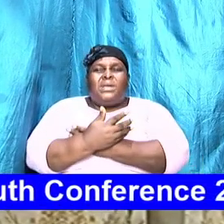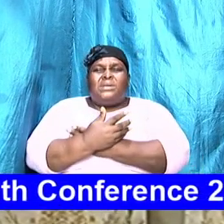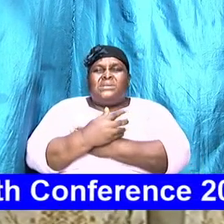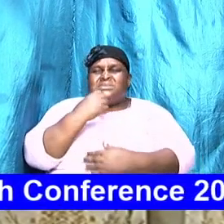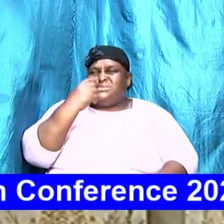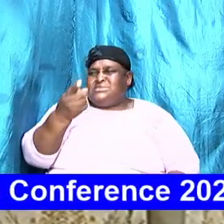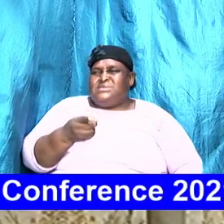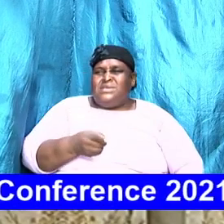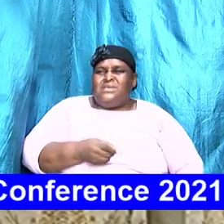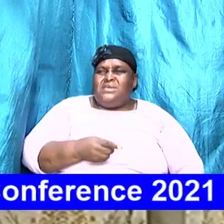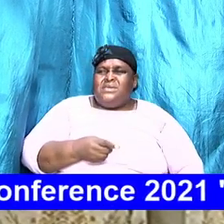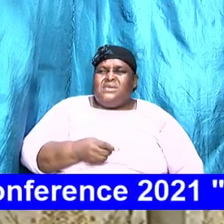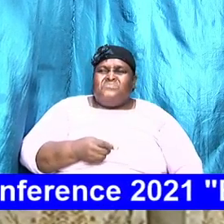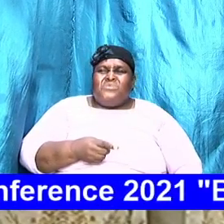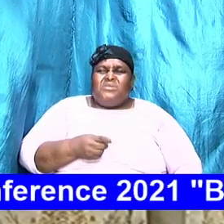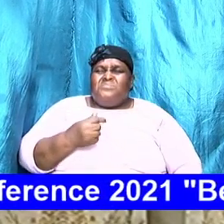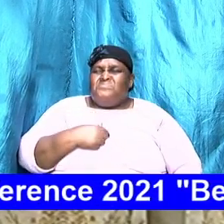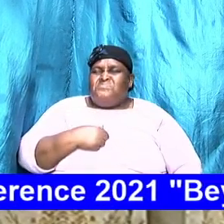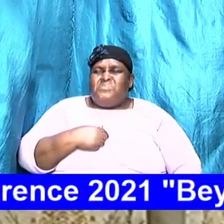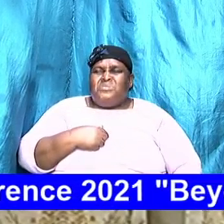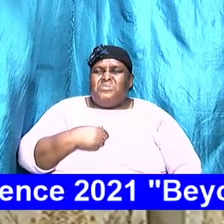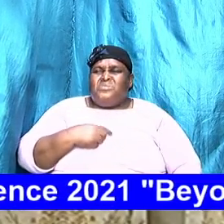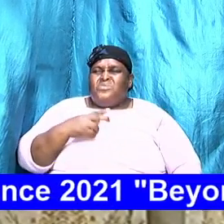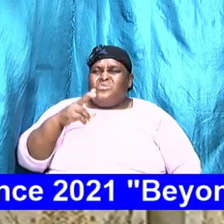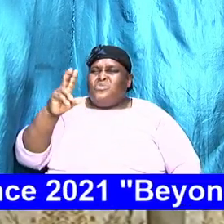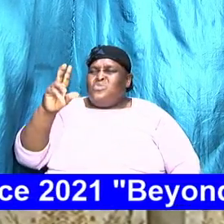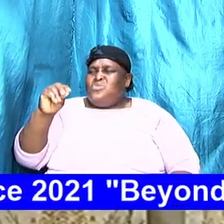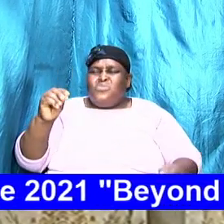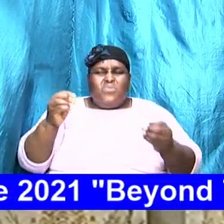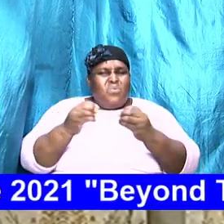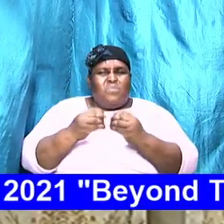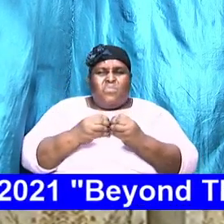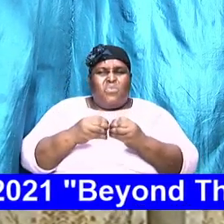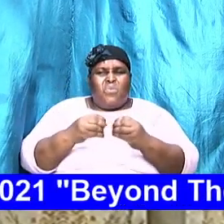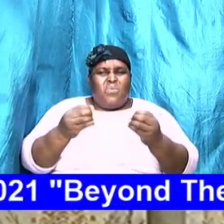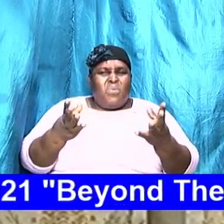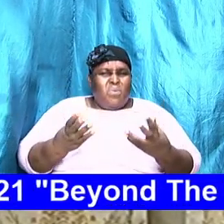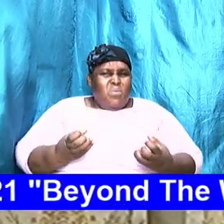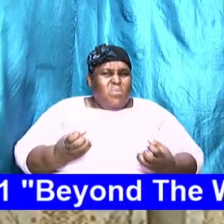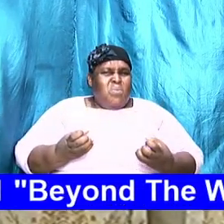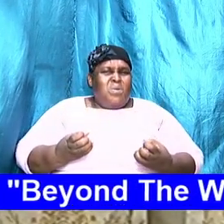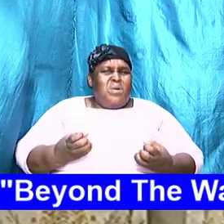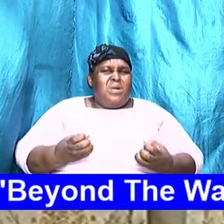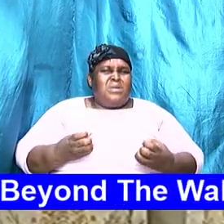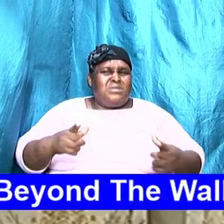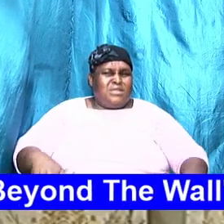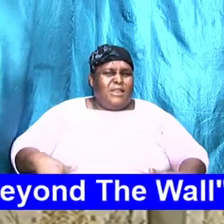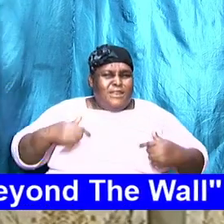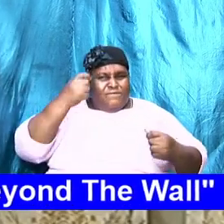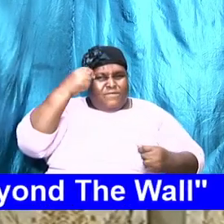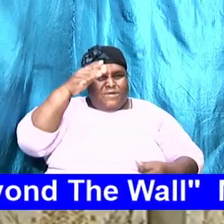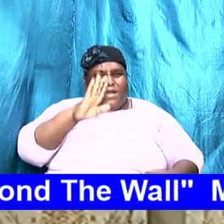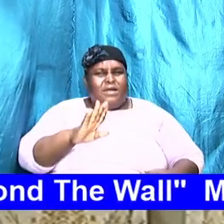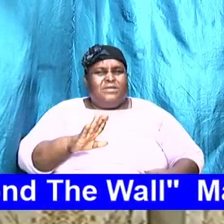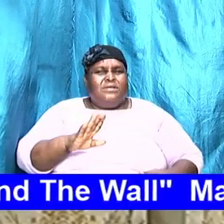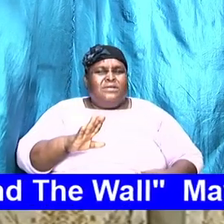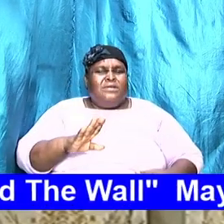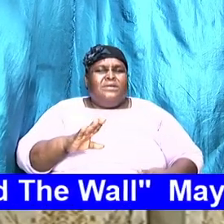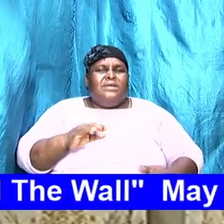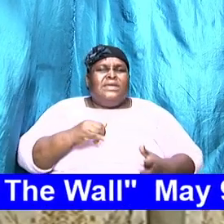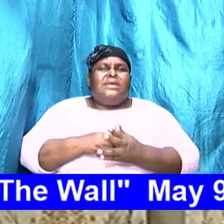longer want to walk with the Lord. And then we just backslide. No, it is a process.